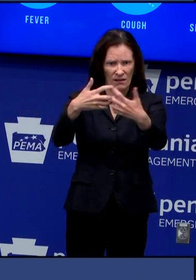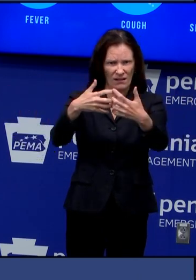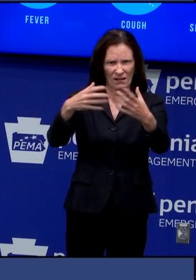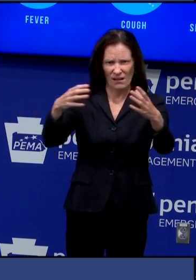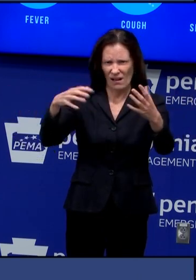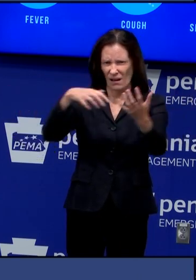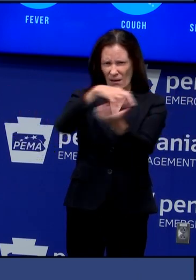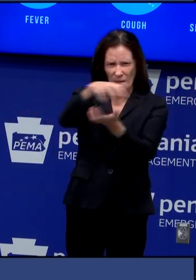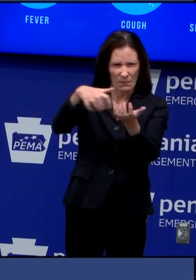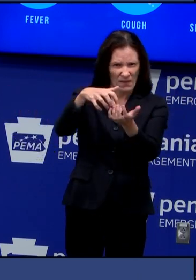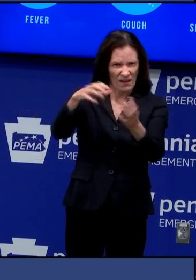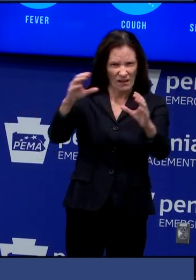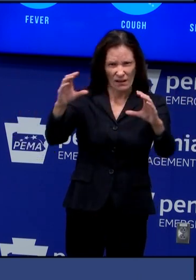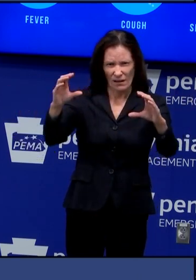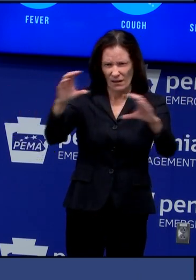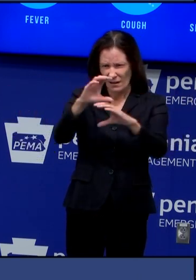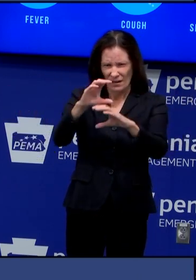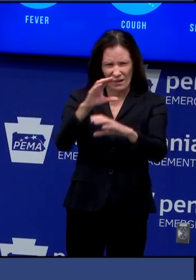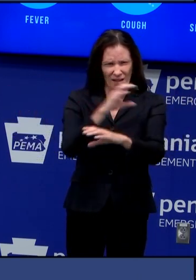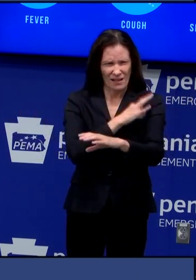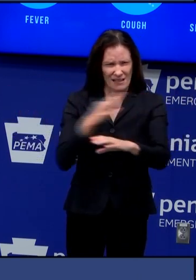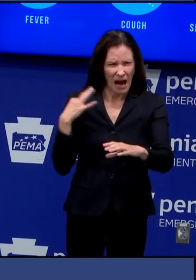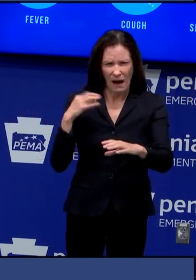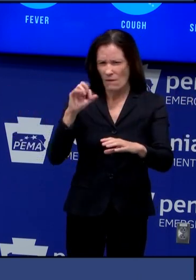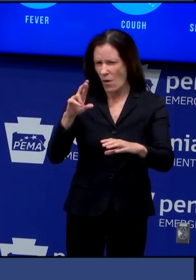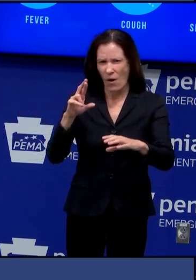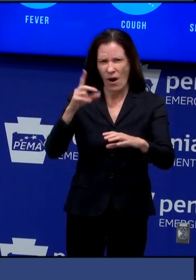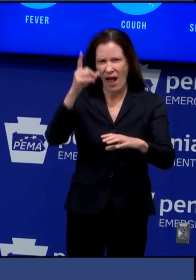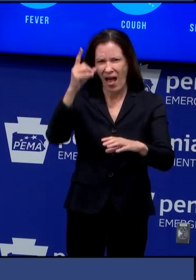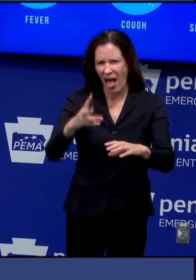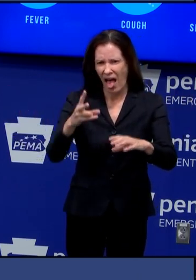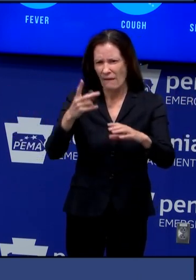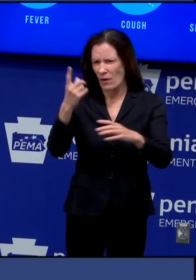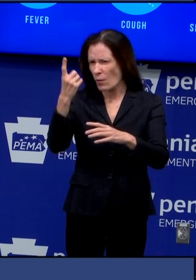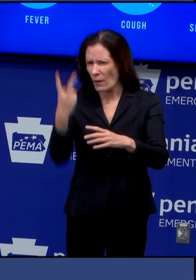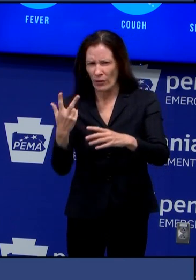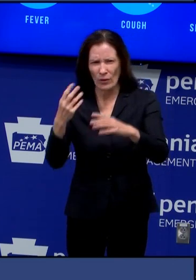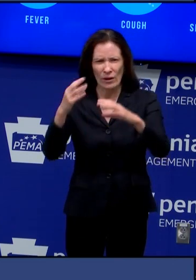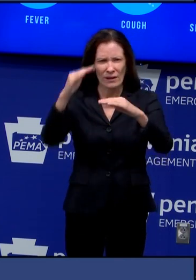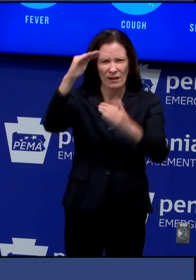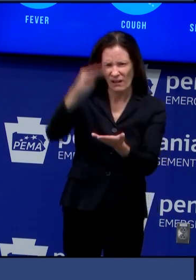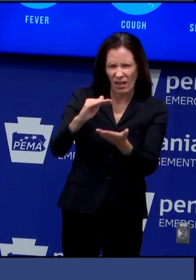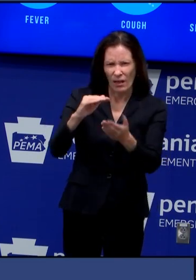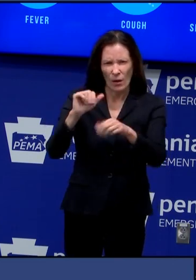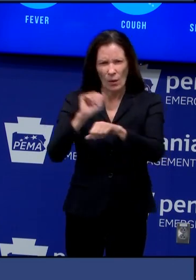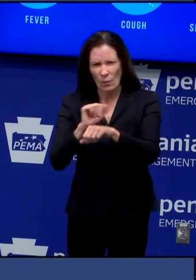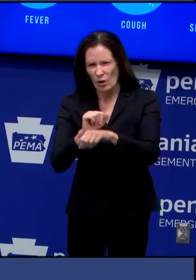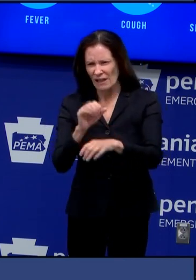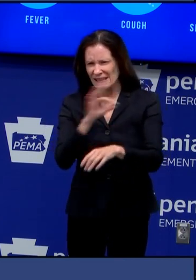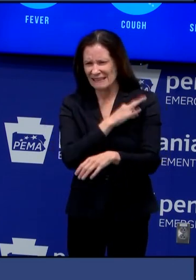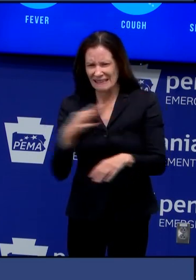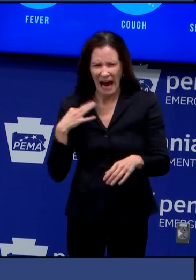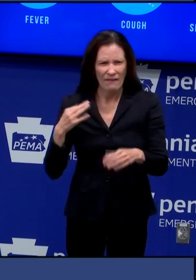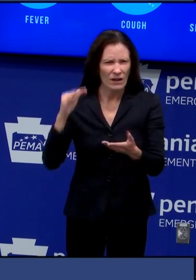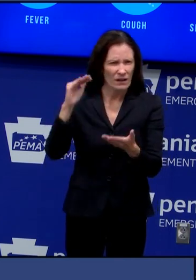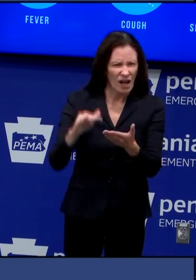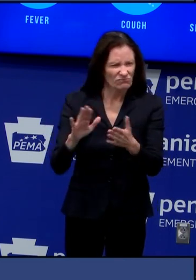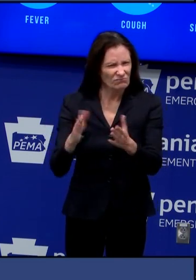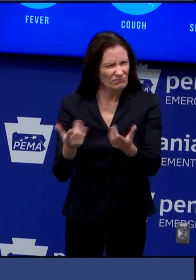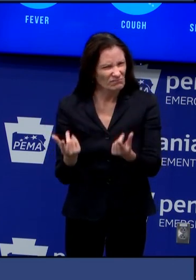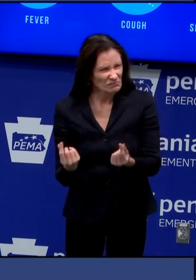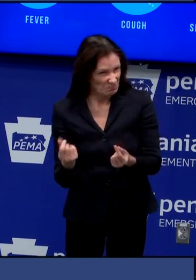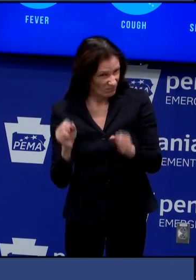to two-thirds of workers to what extent can counties reduce poll worker staffing at consolidating voting locations